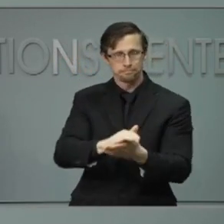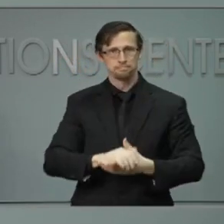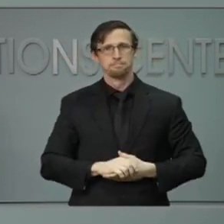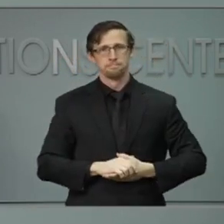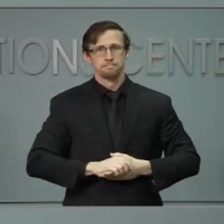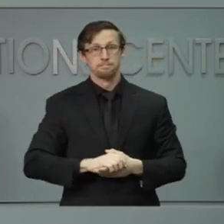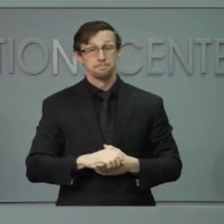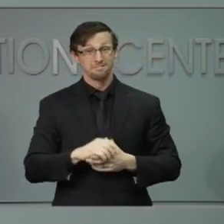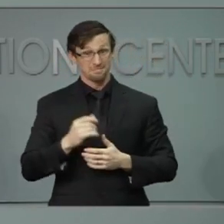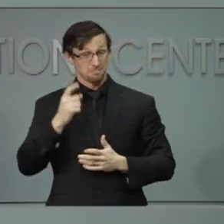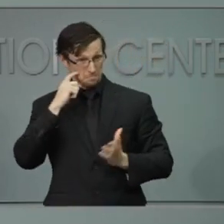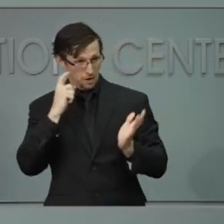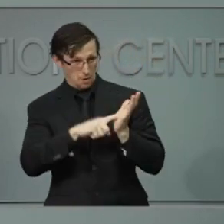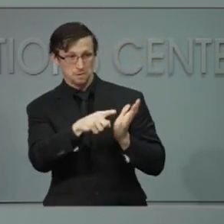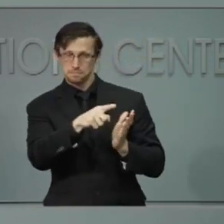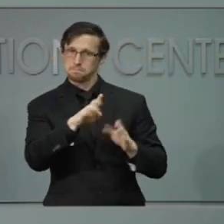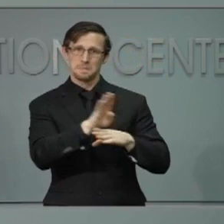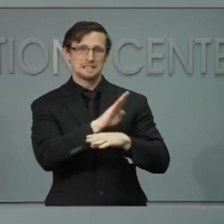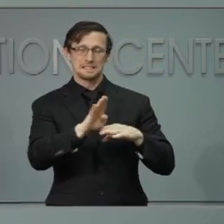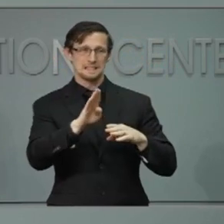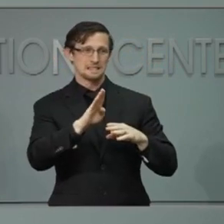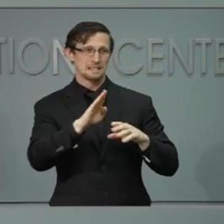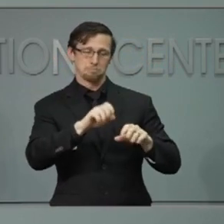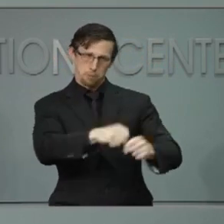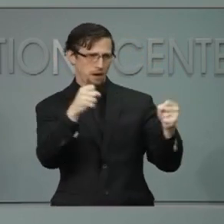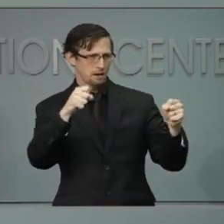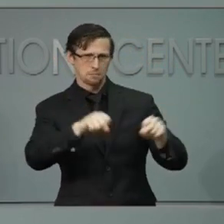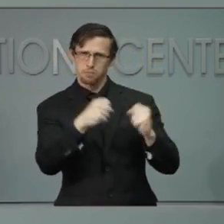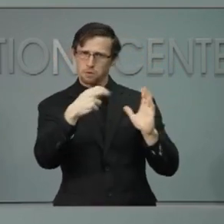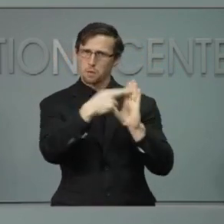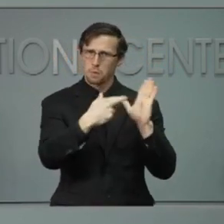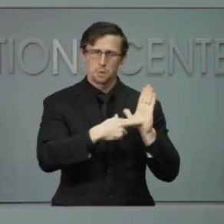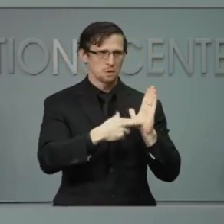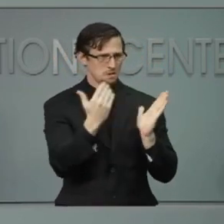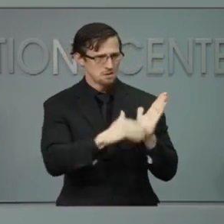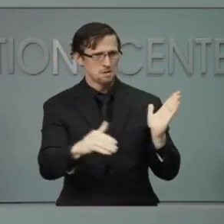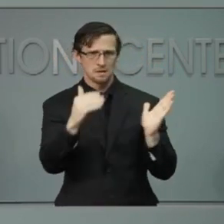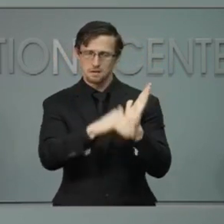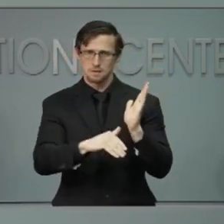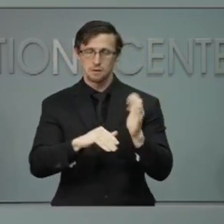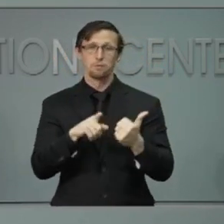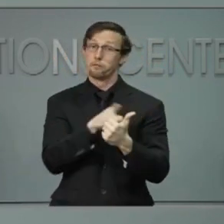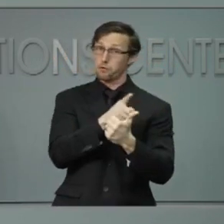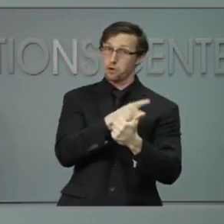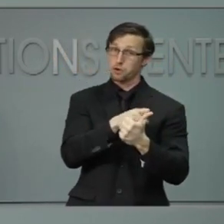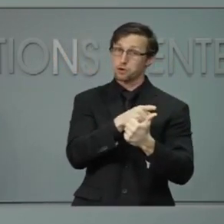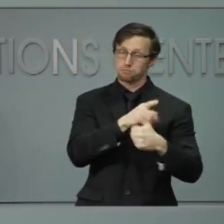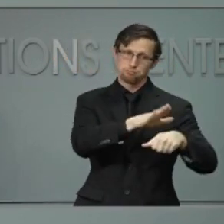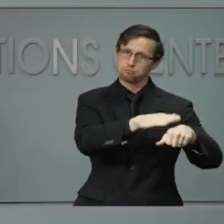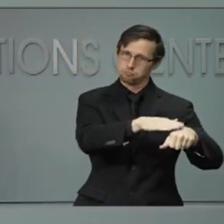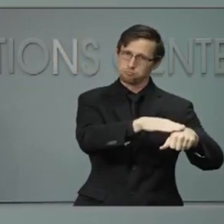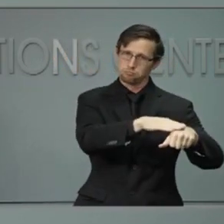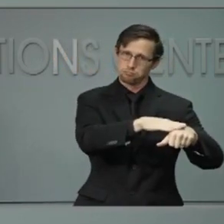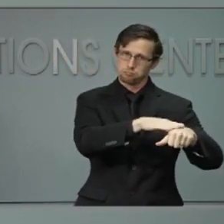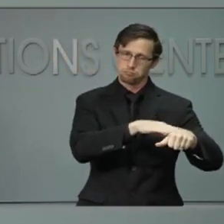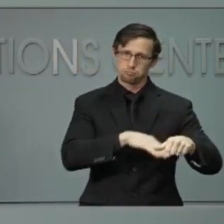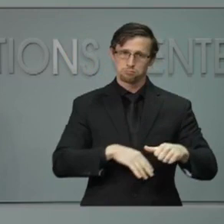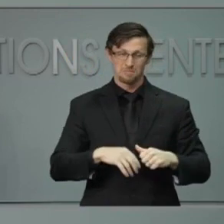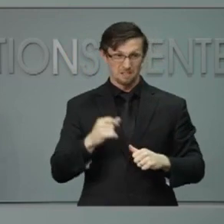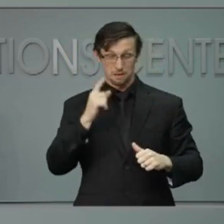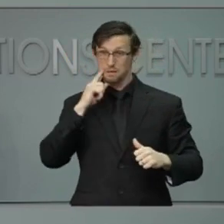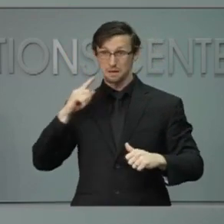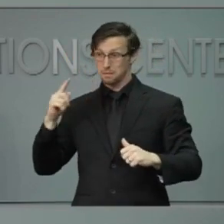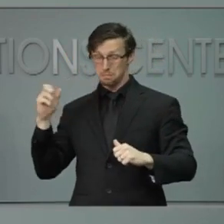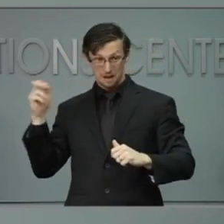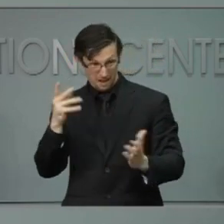found to be in substantial violation of the above requirements, first, they'll be warned. But if we